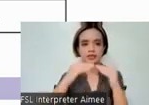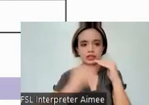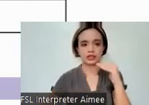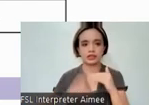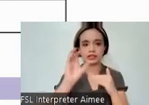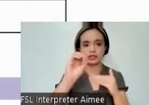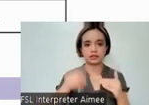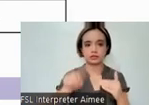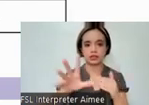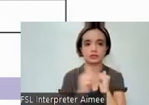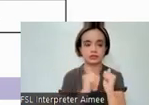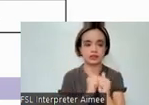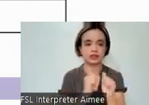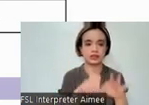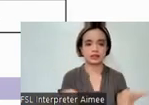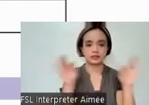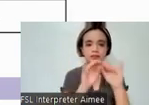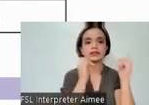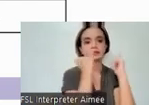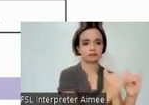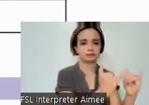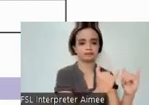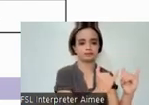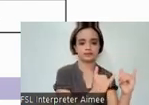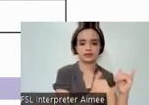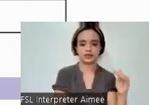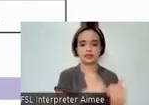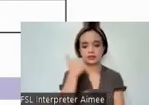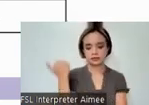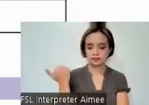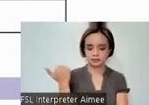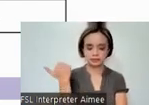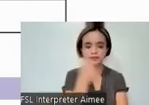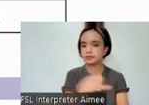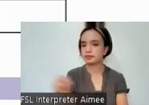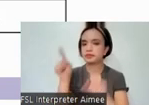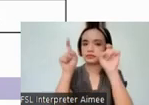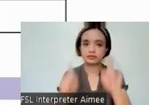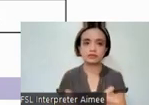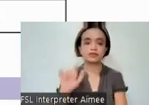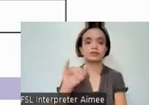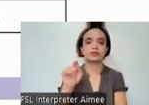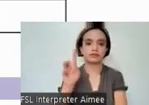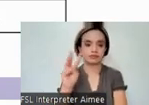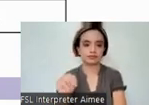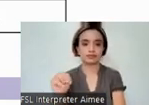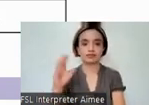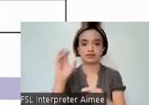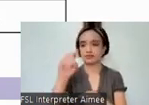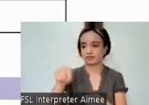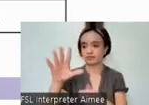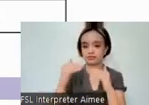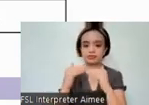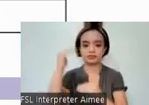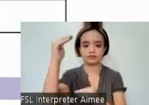is deemed significant and is then retained. On the other hand, any test item with a p-value greater than 0.1